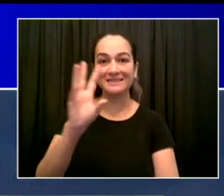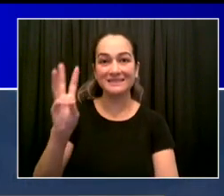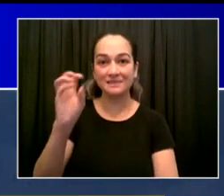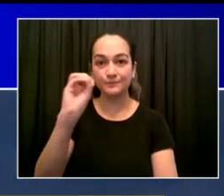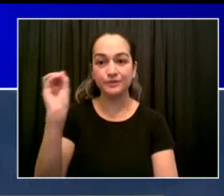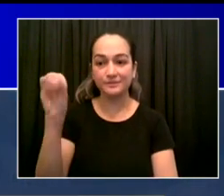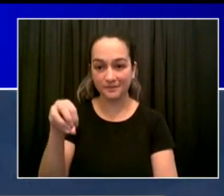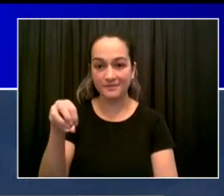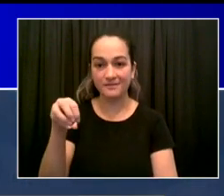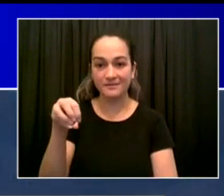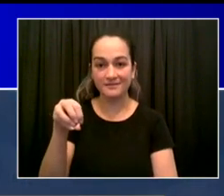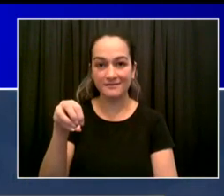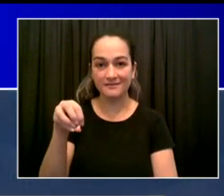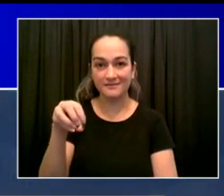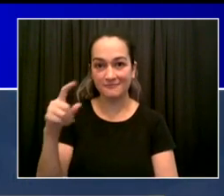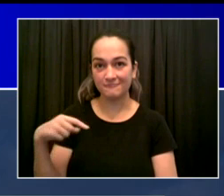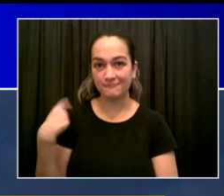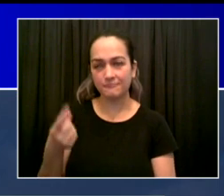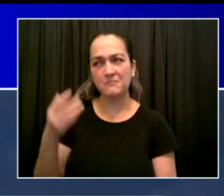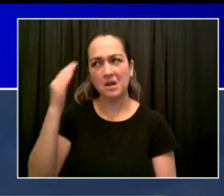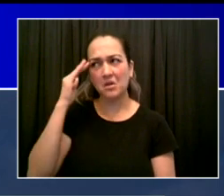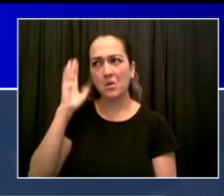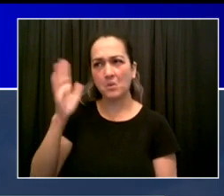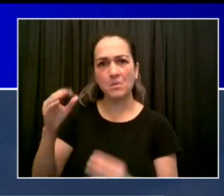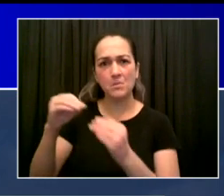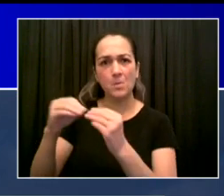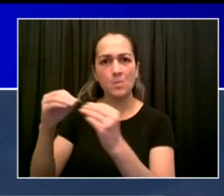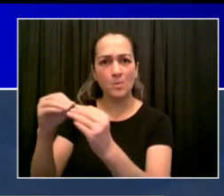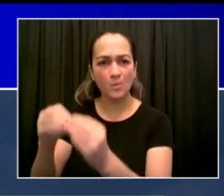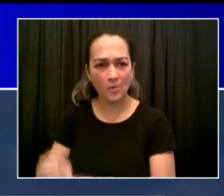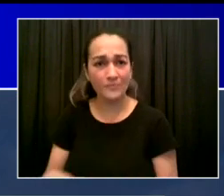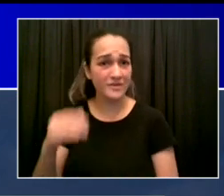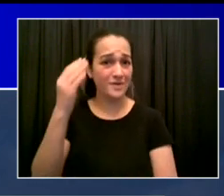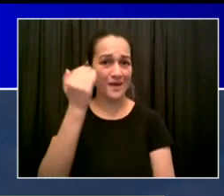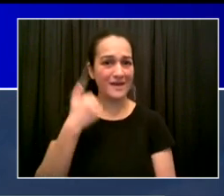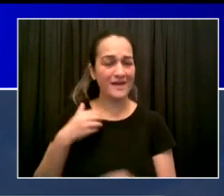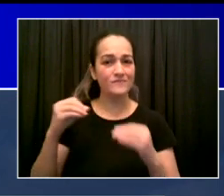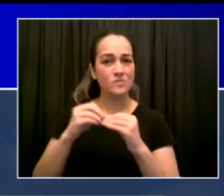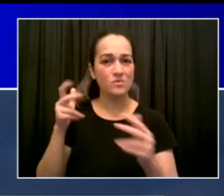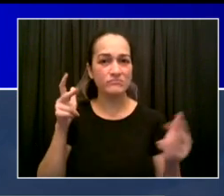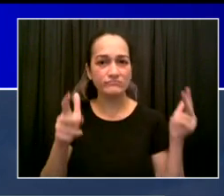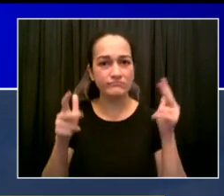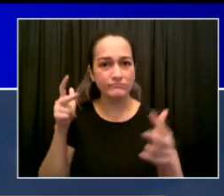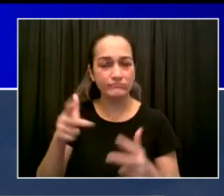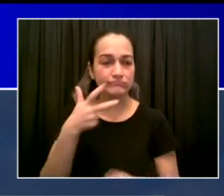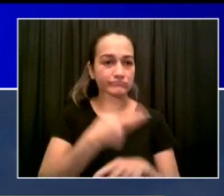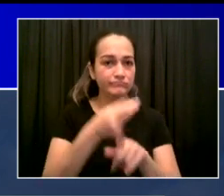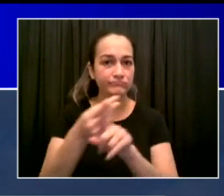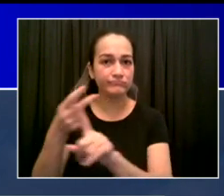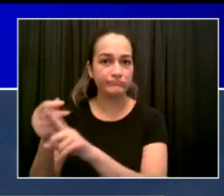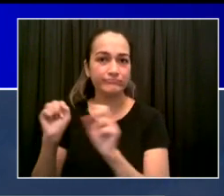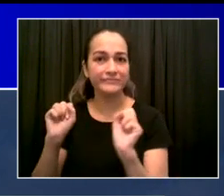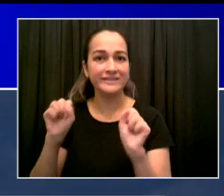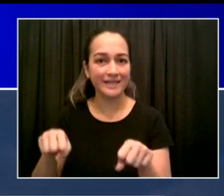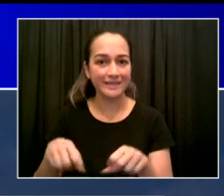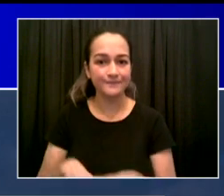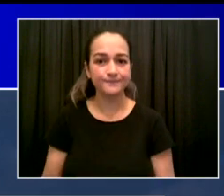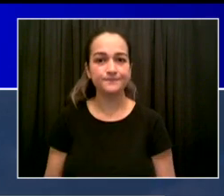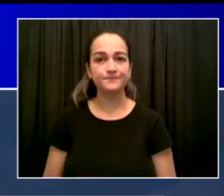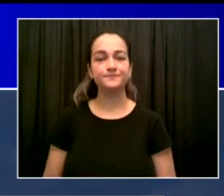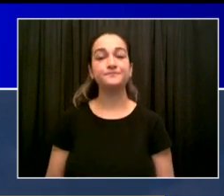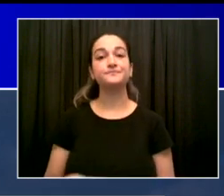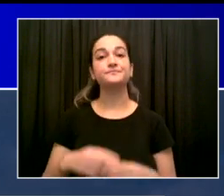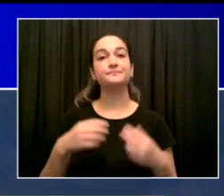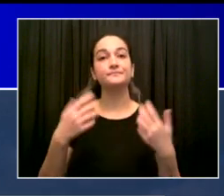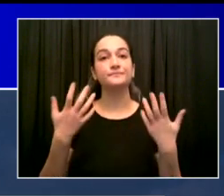Weekend of faith, youth vaccination days. This is going to make a huge difference. How's the worship working together with our backs